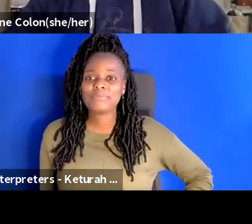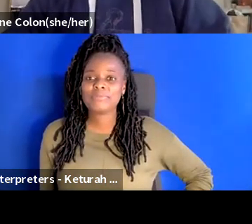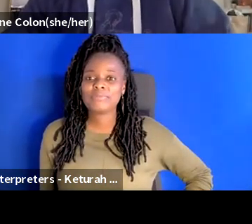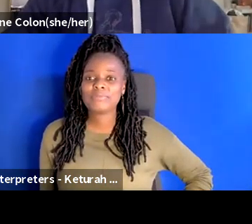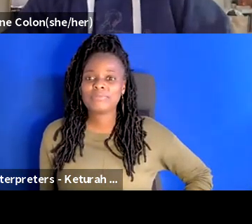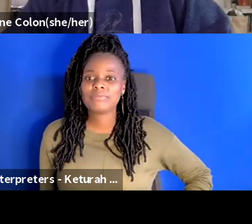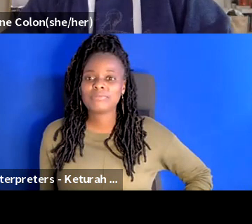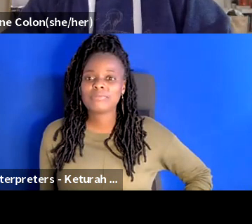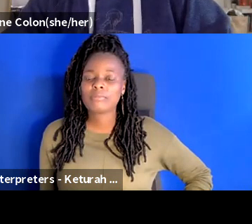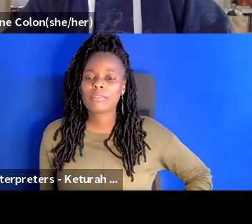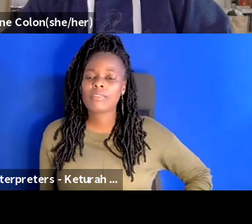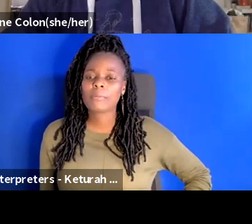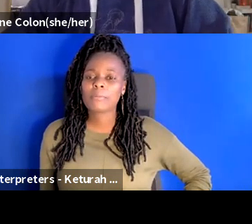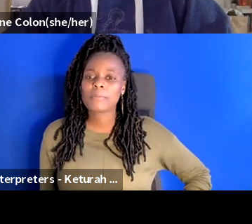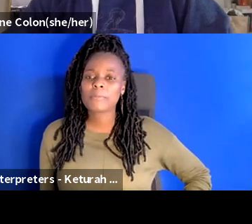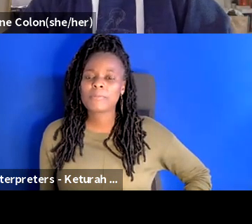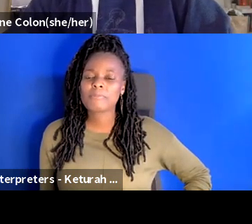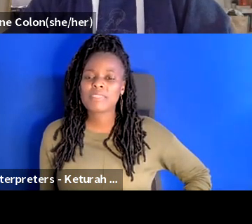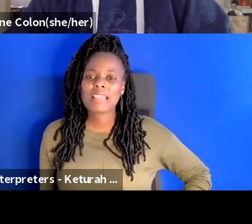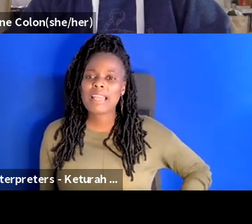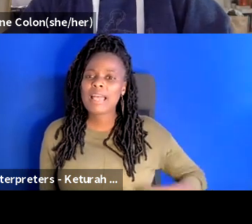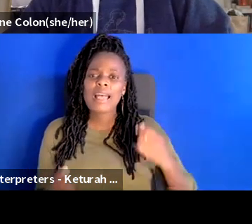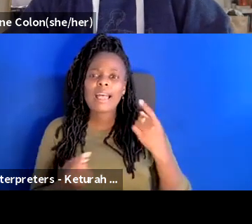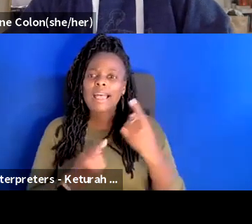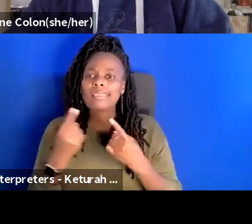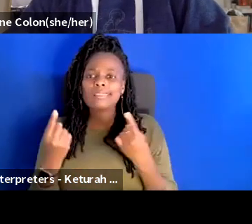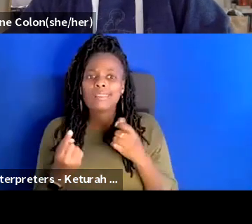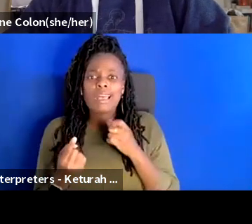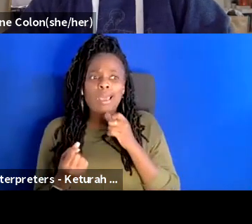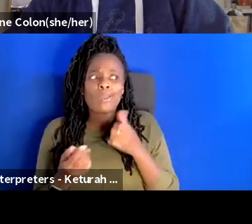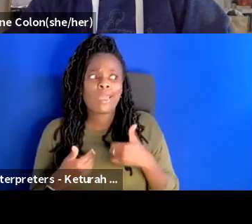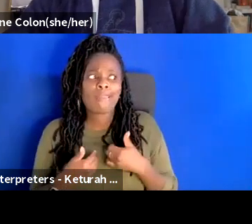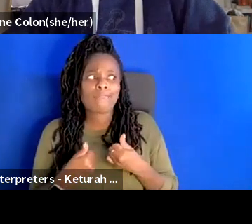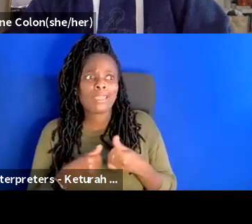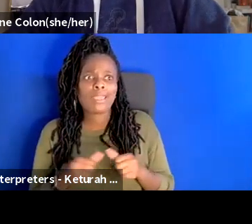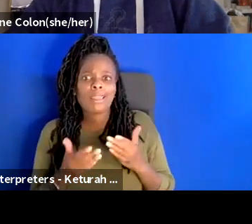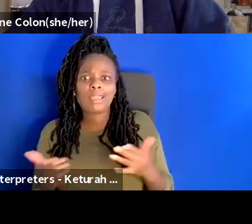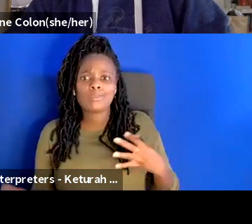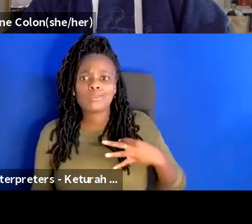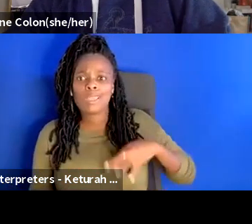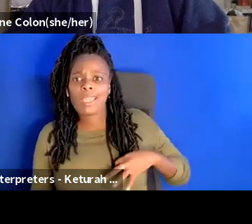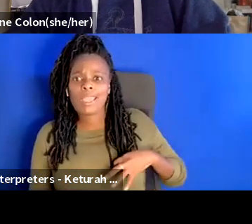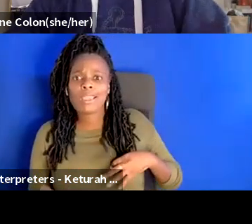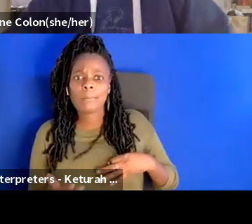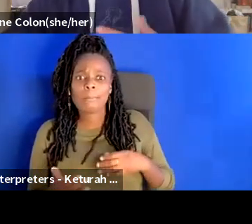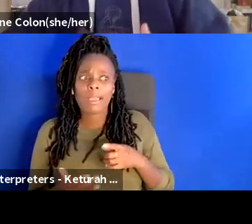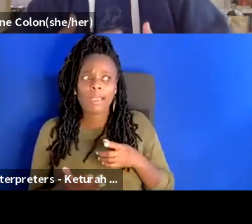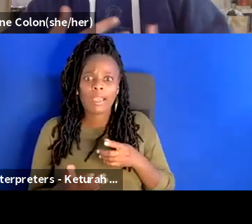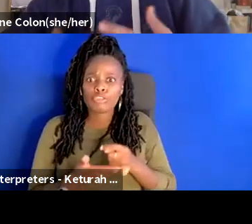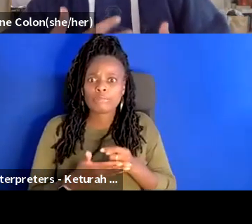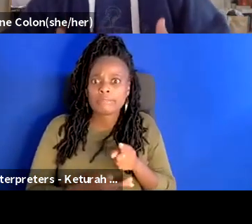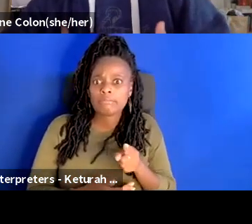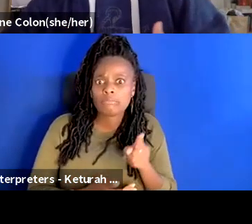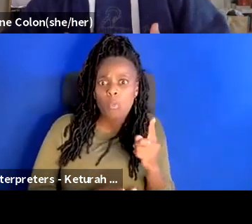i think it's that i don't have anything to gain from treating somebody better than somebody else and